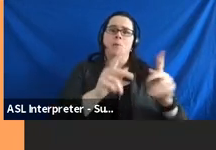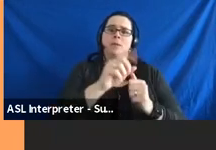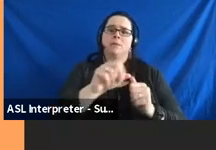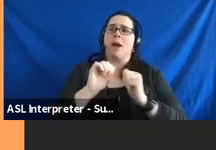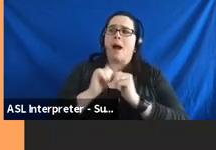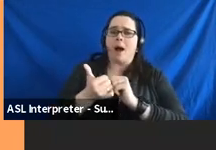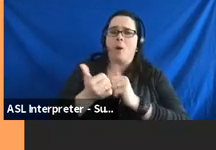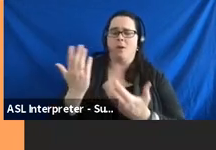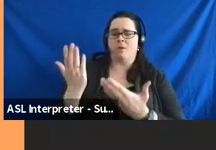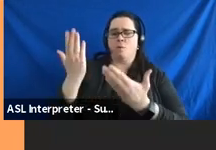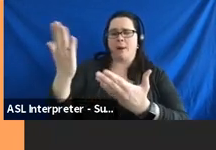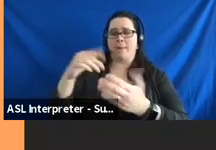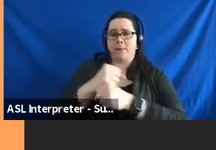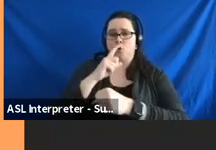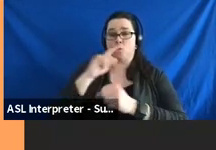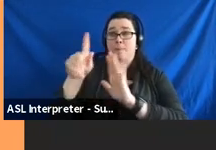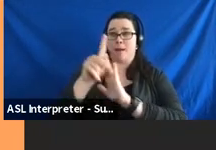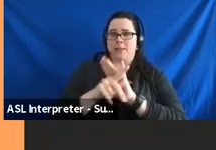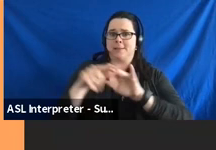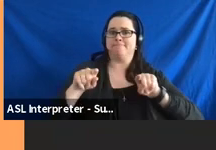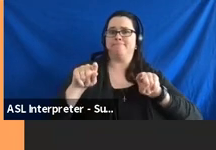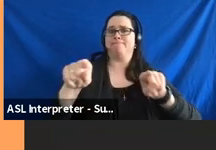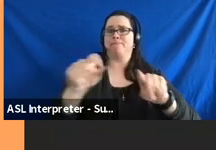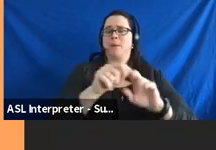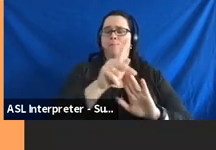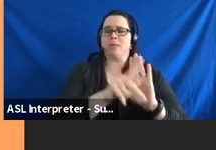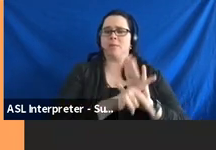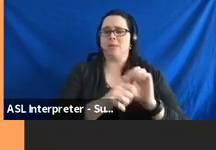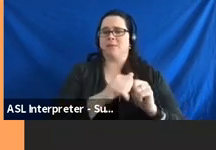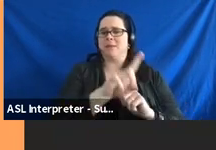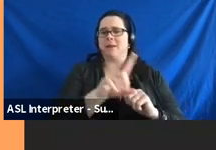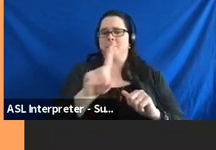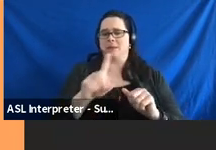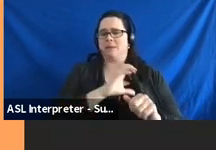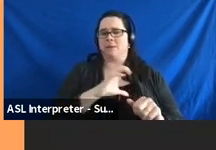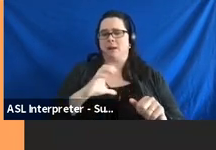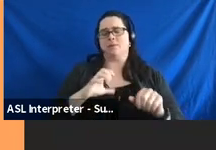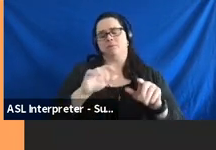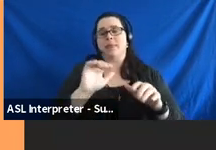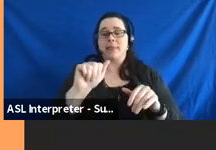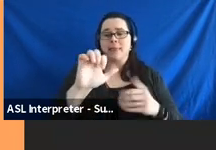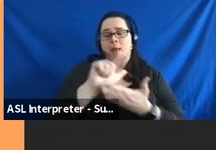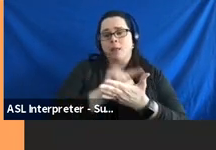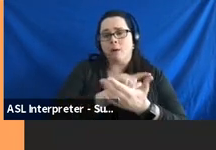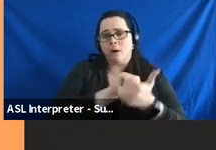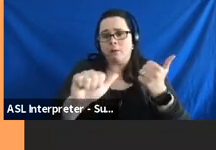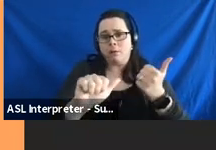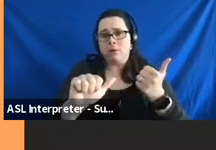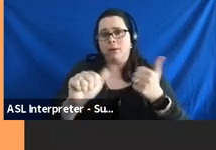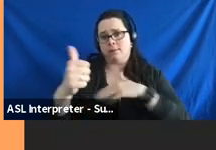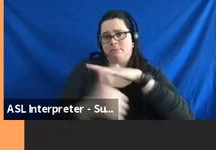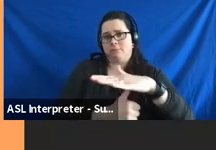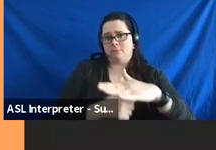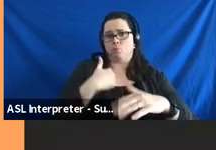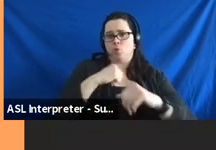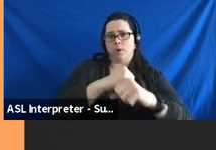to ensure the policies align with the principles of the Developmental Disabilities Act that we fall under. And